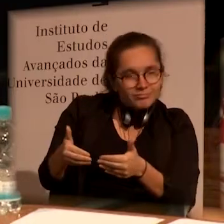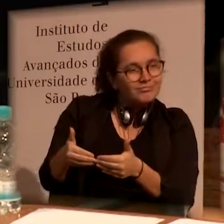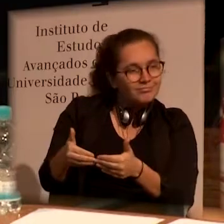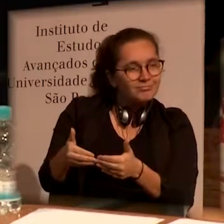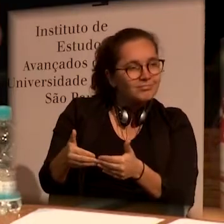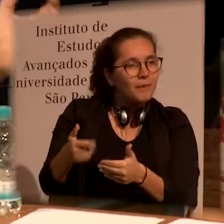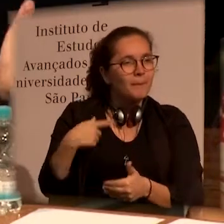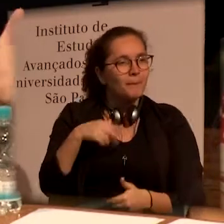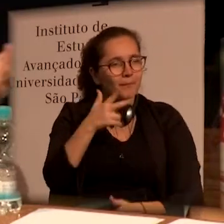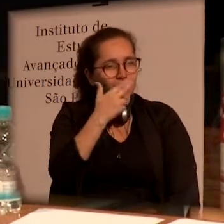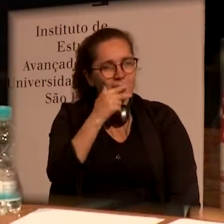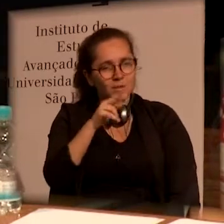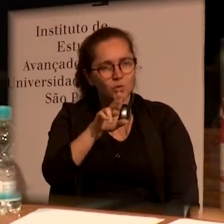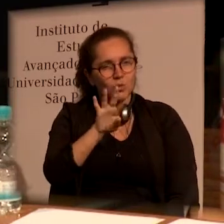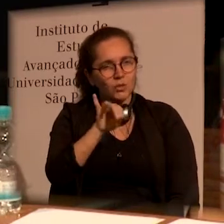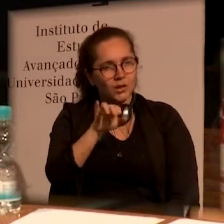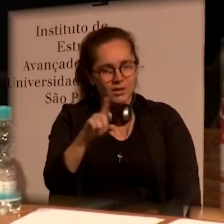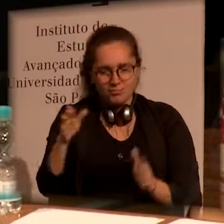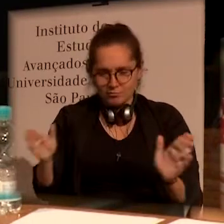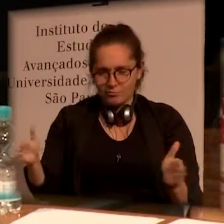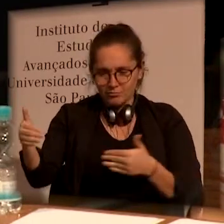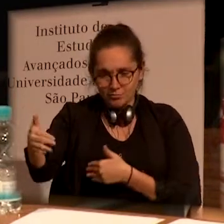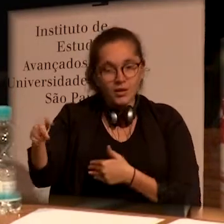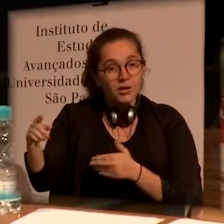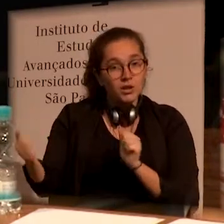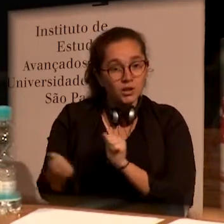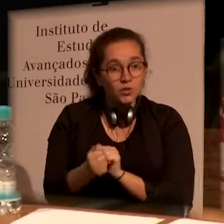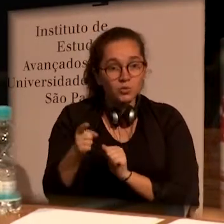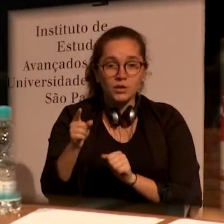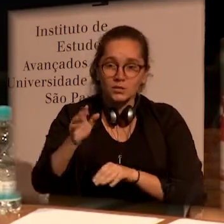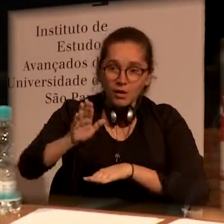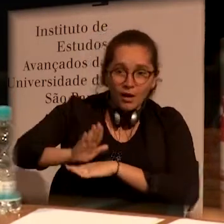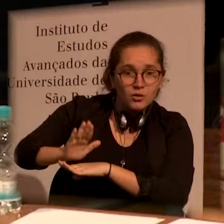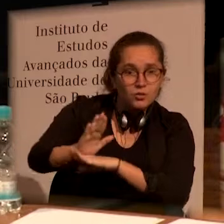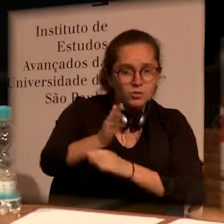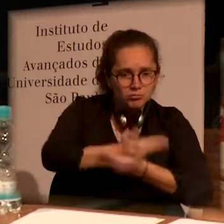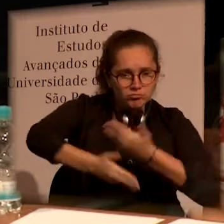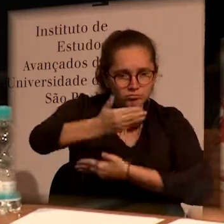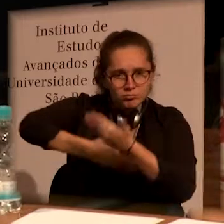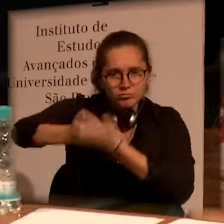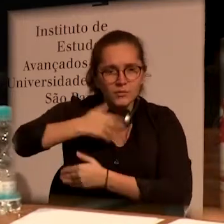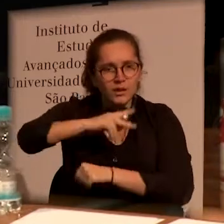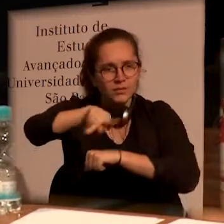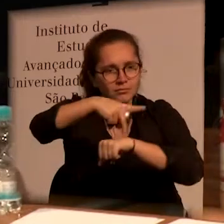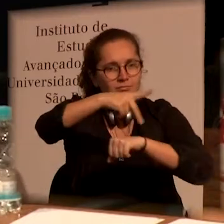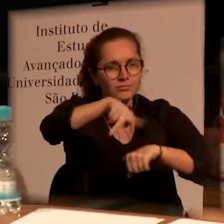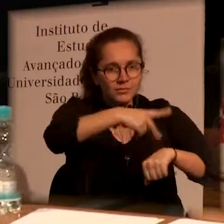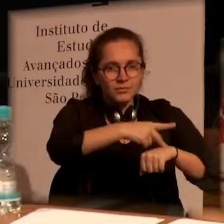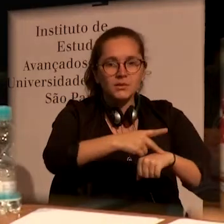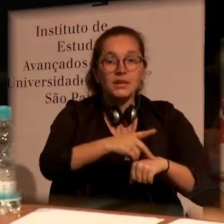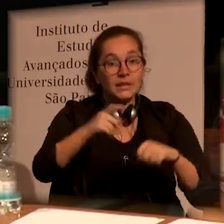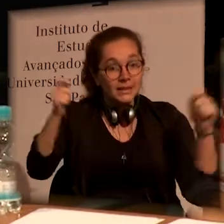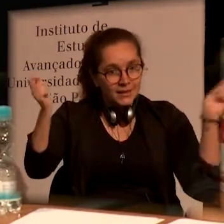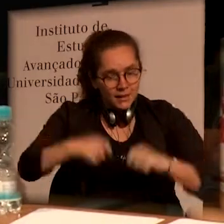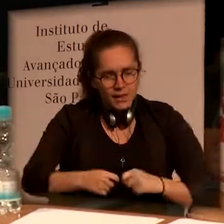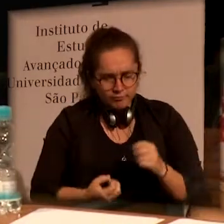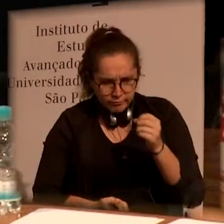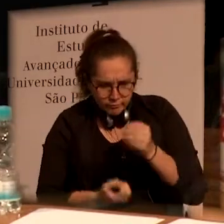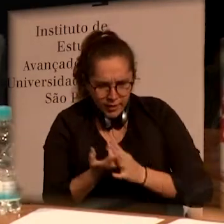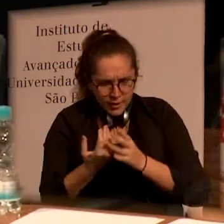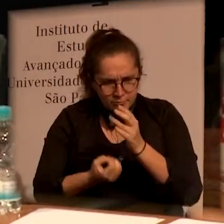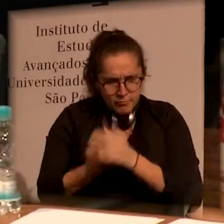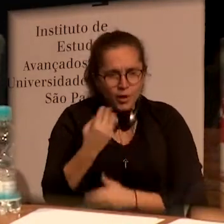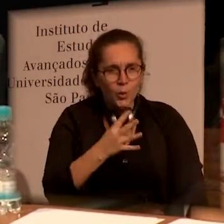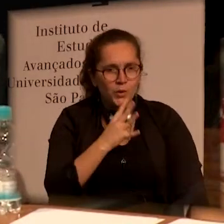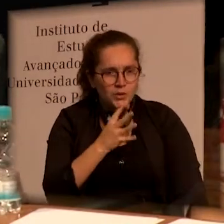which during this international collaboration could create a specific institution with the aim